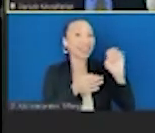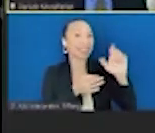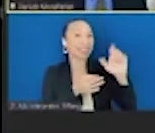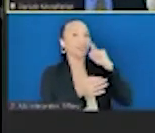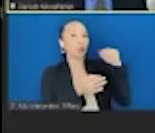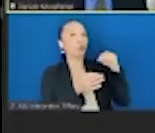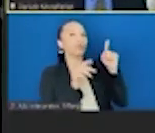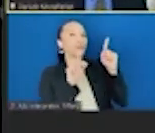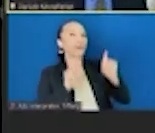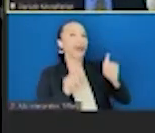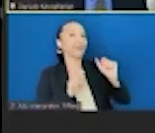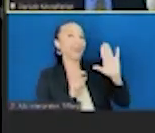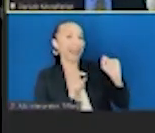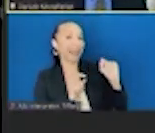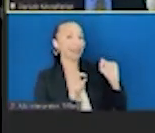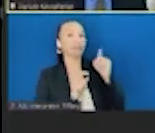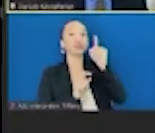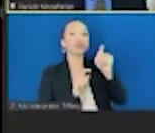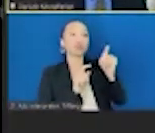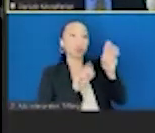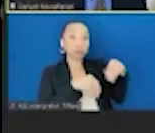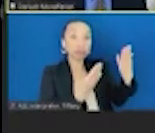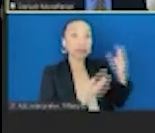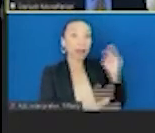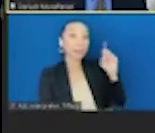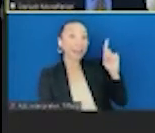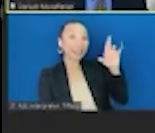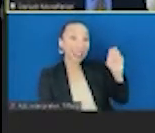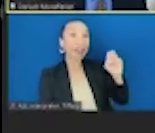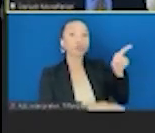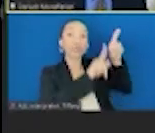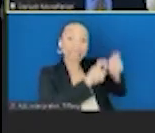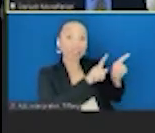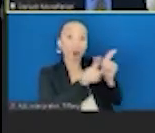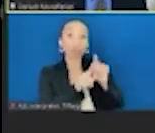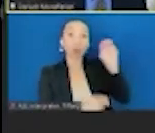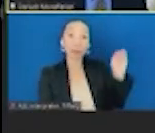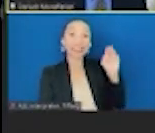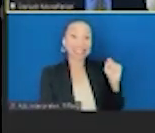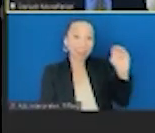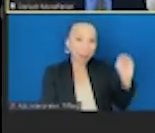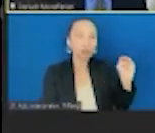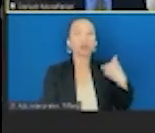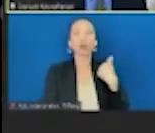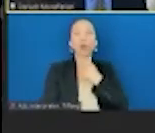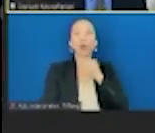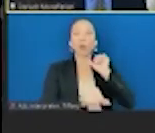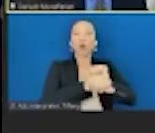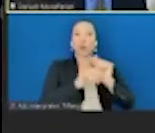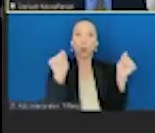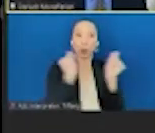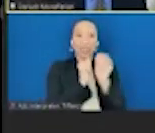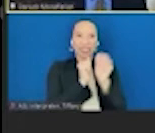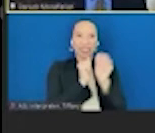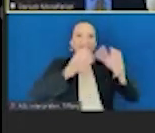year, to direct Medicare to test medically tailored meals. And we're working with a coalition to try to encourage Congress